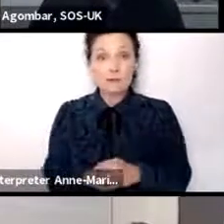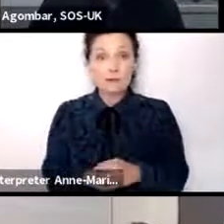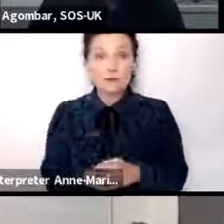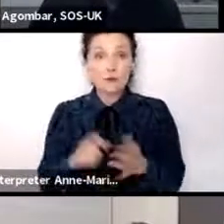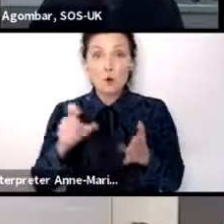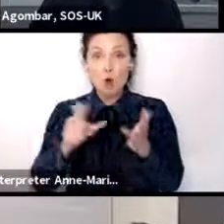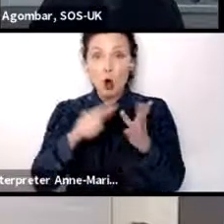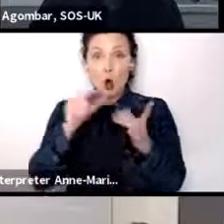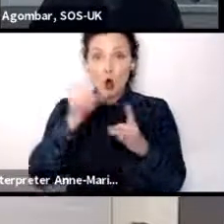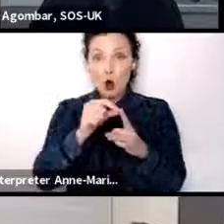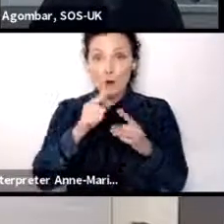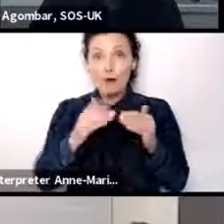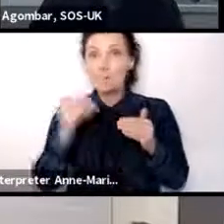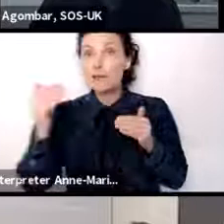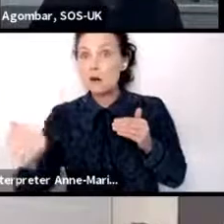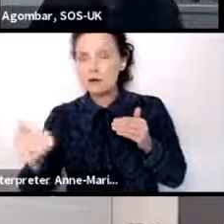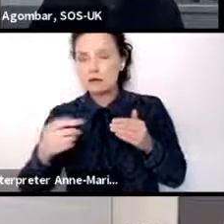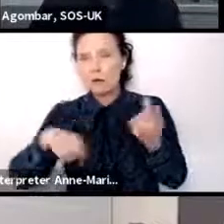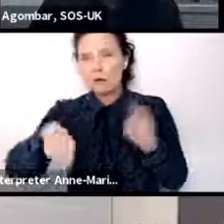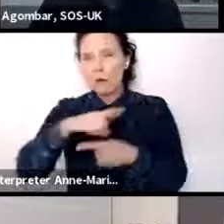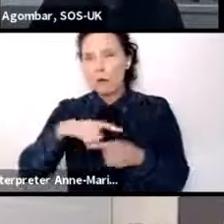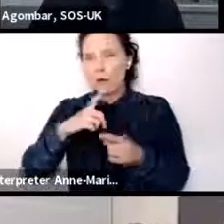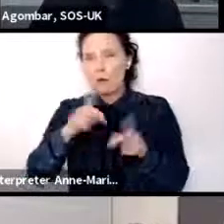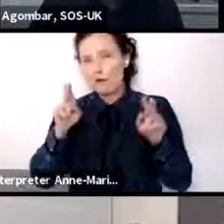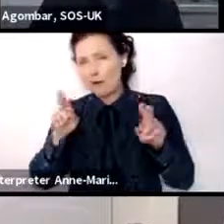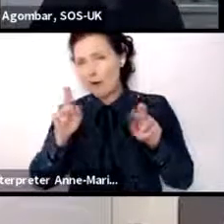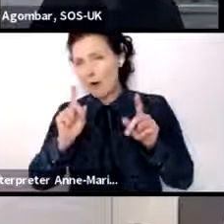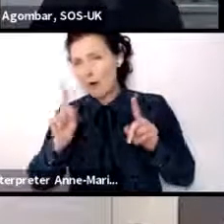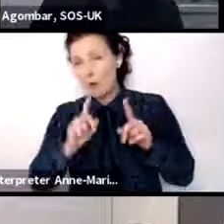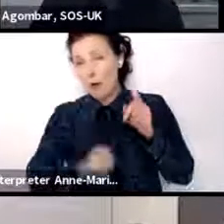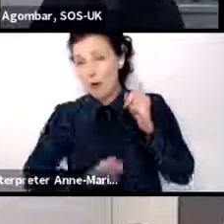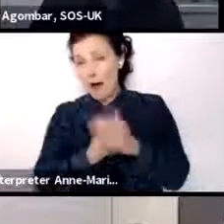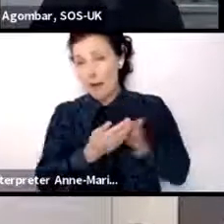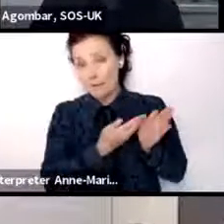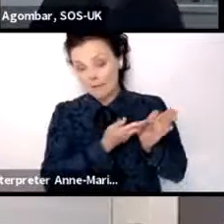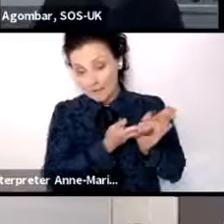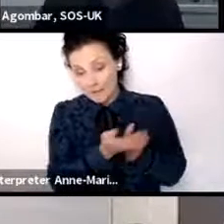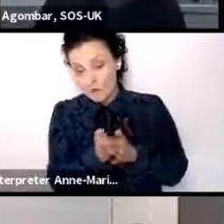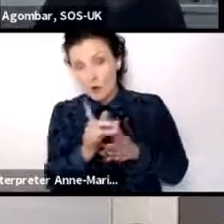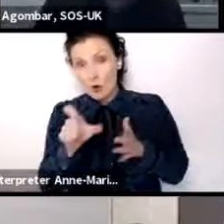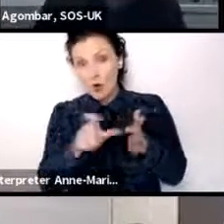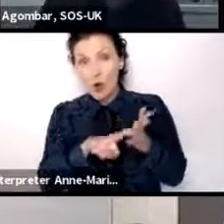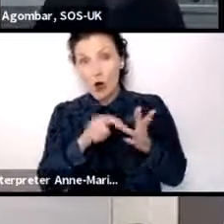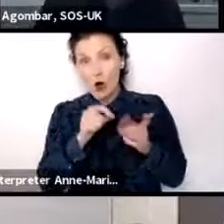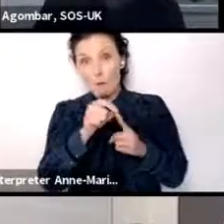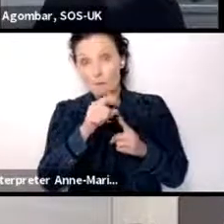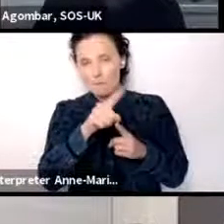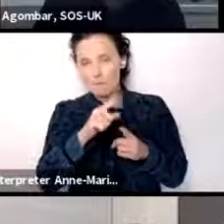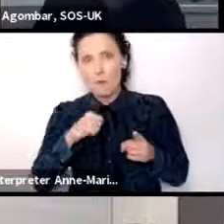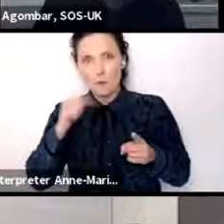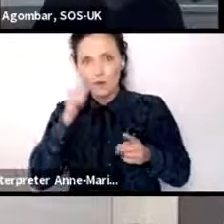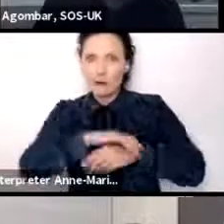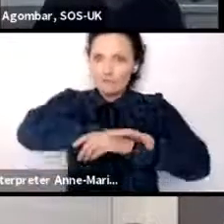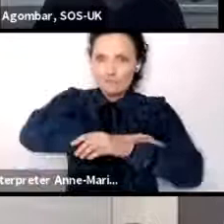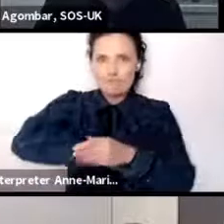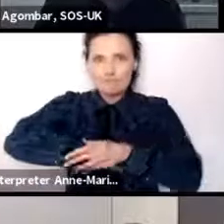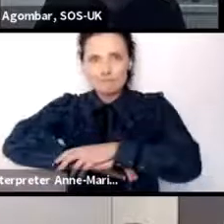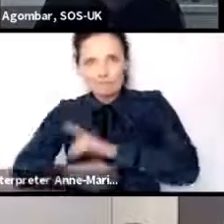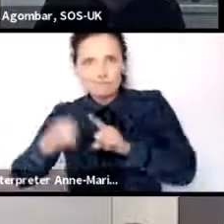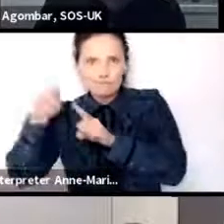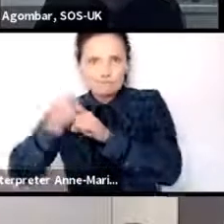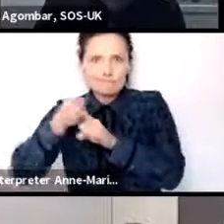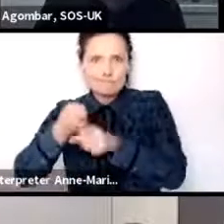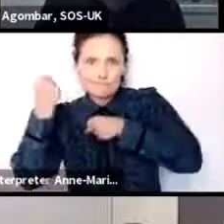And yes, we all have hope for what might happen at COP, but we all know that we're going to have to redouble our efforts on campaigning